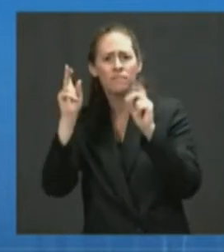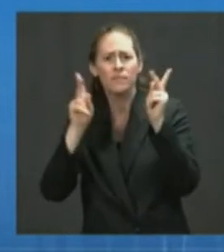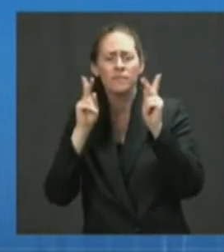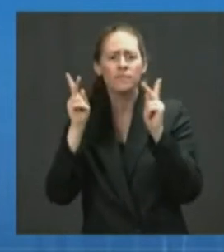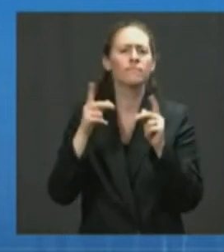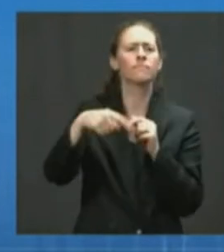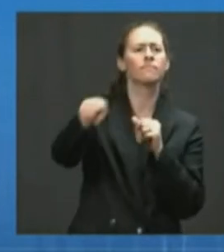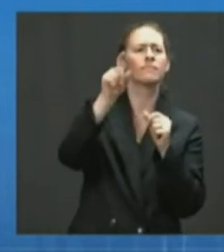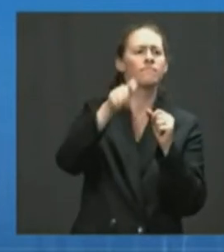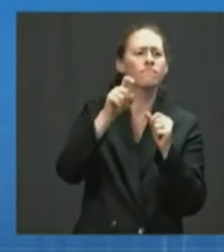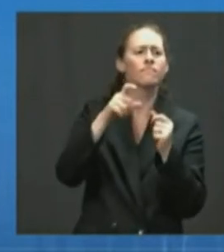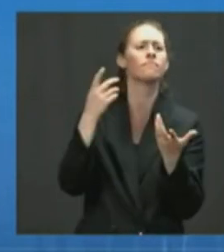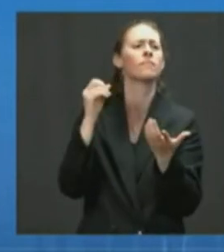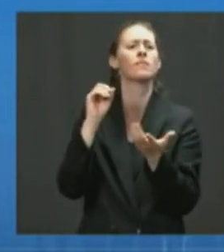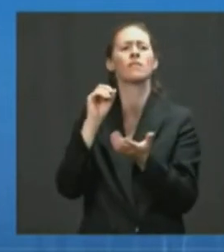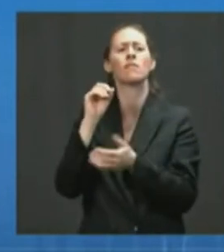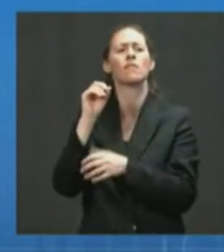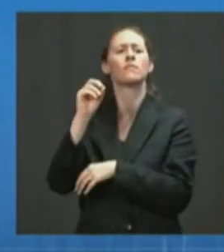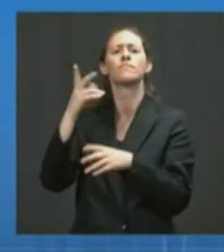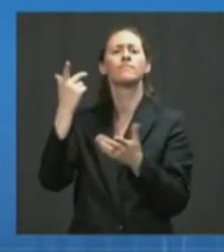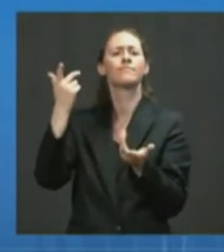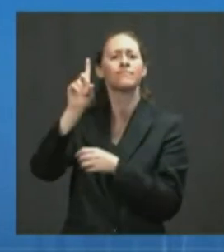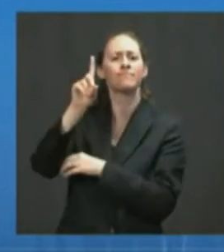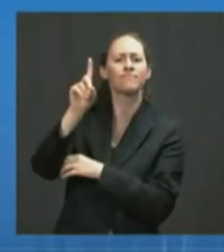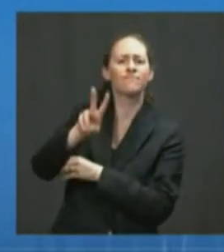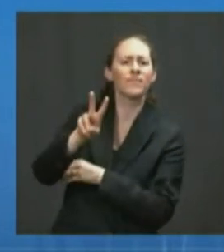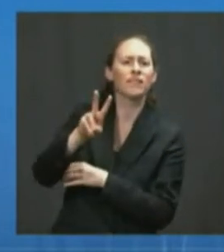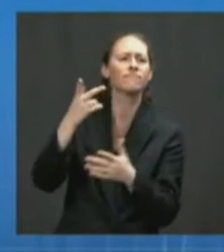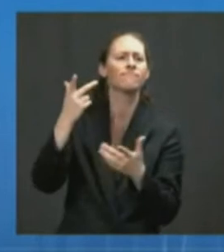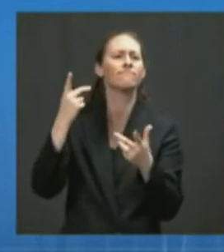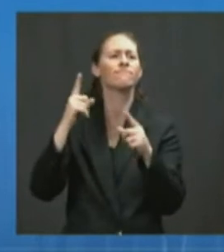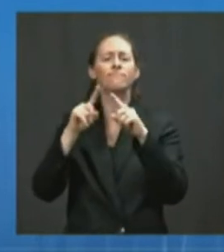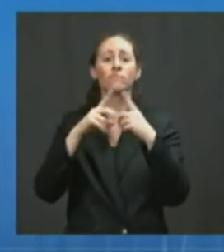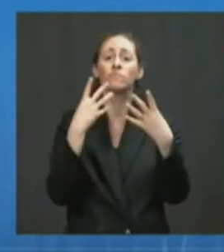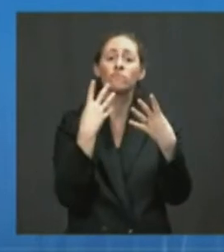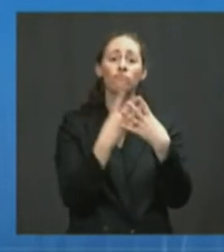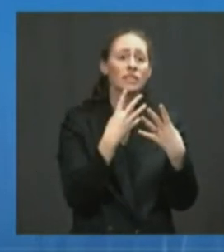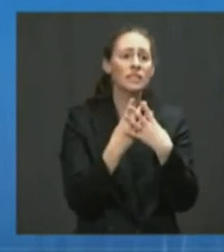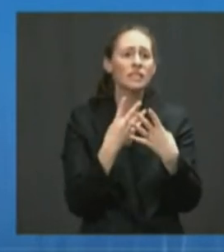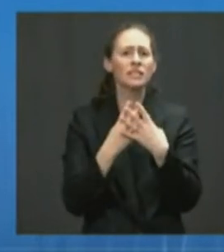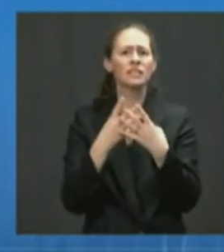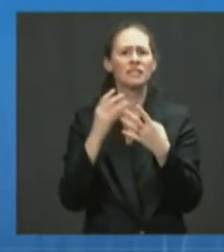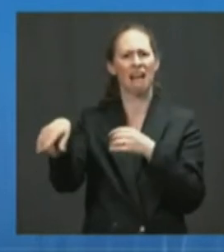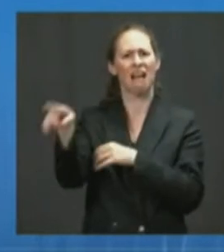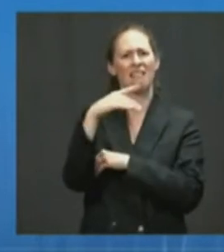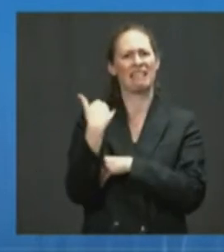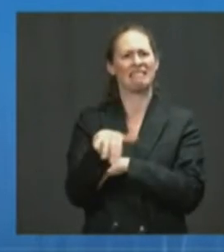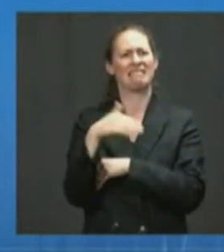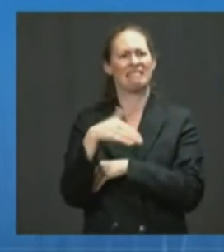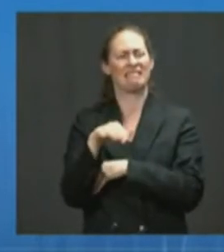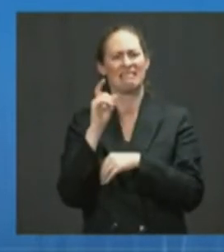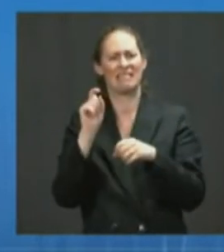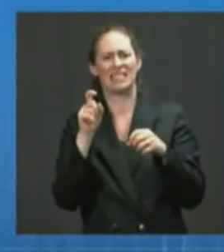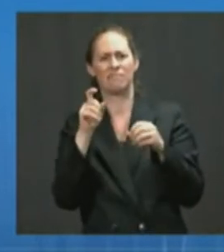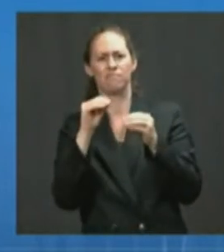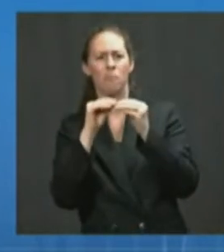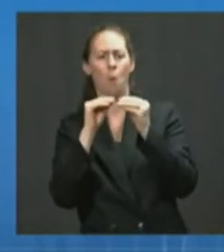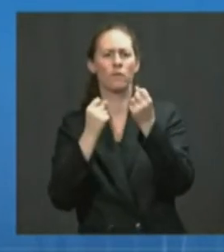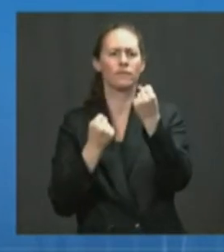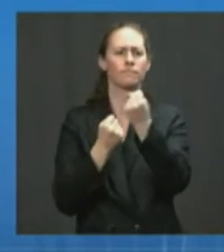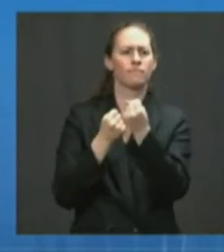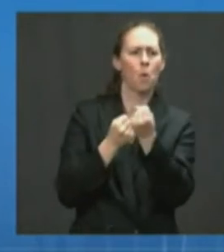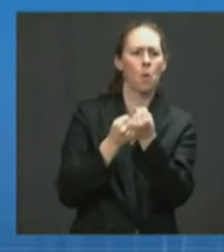prison systems. These resources will help local health officials and communities identify potential outbreaks